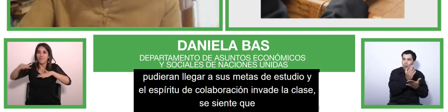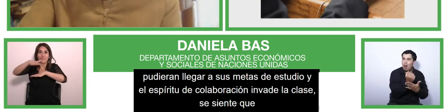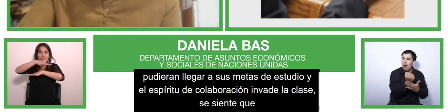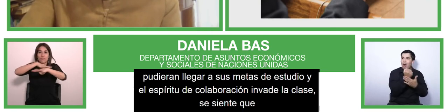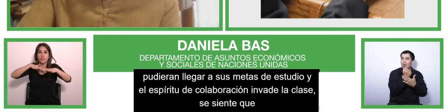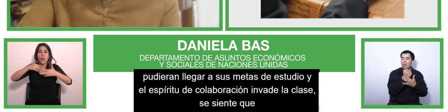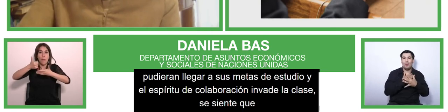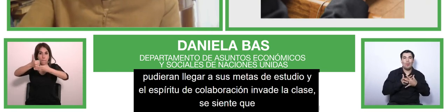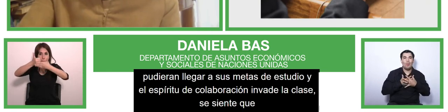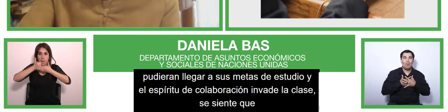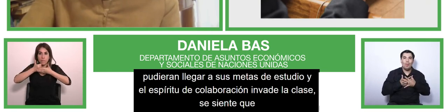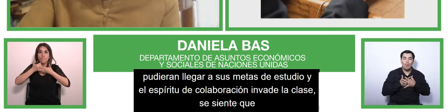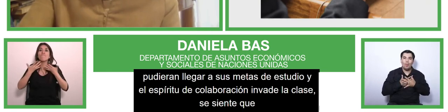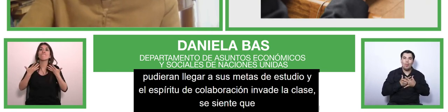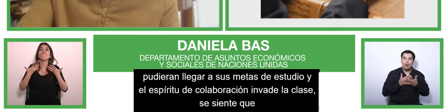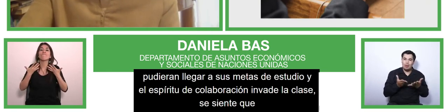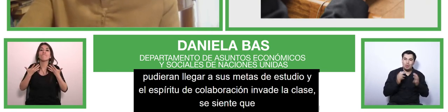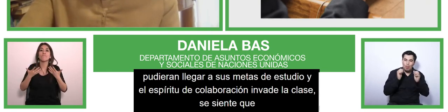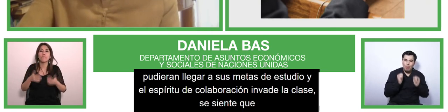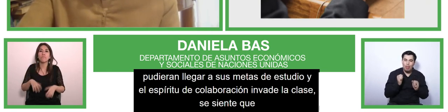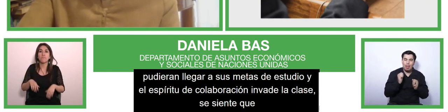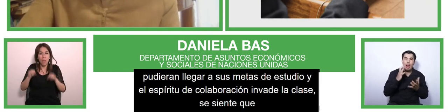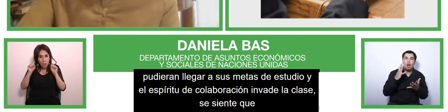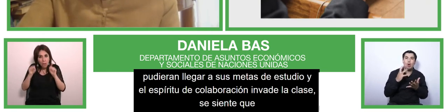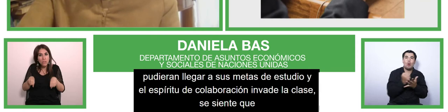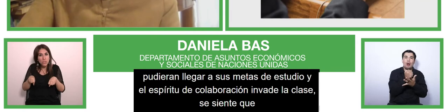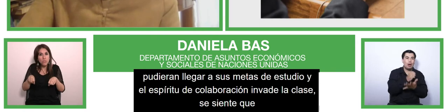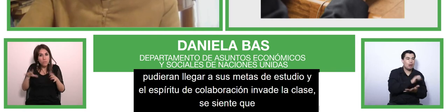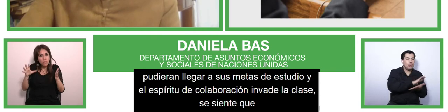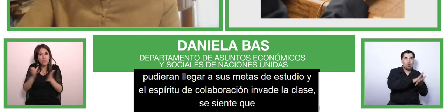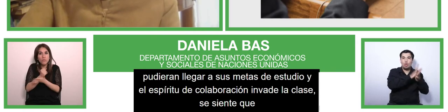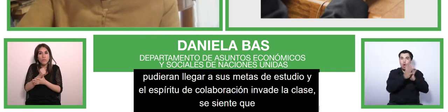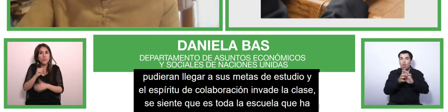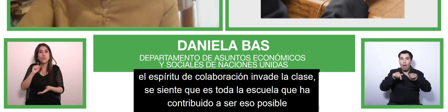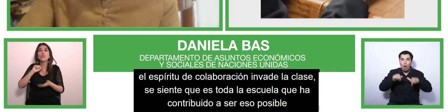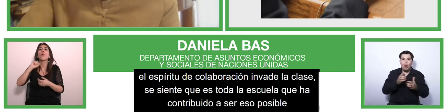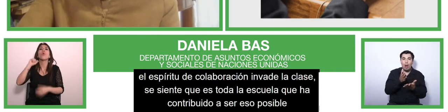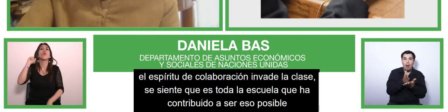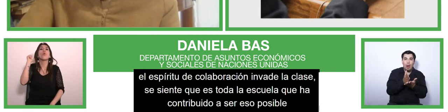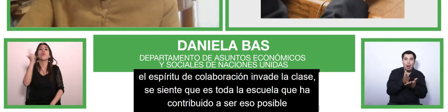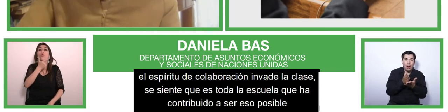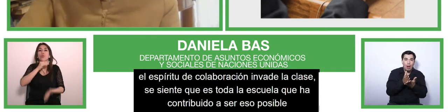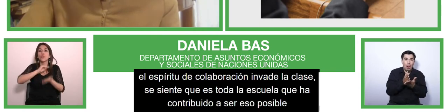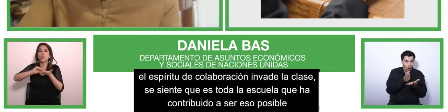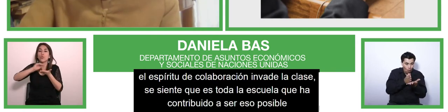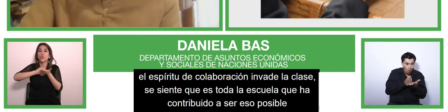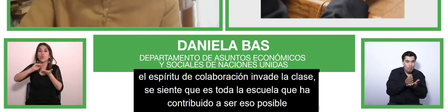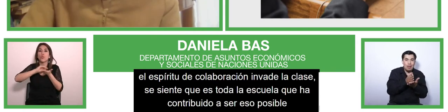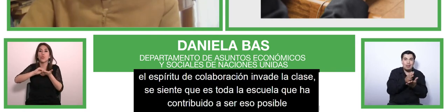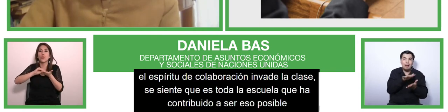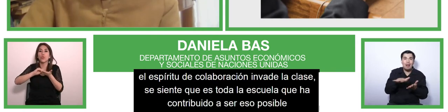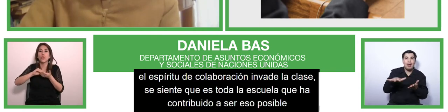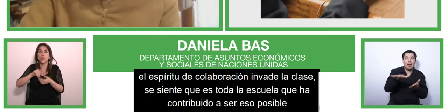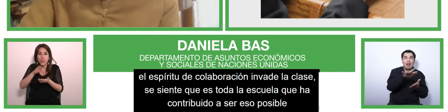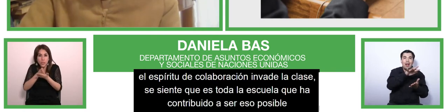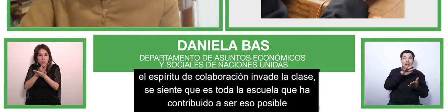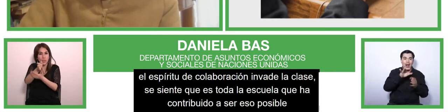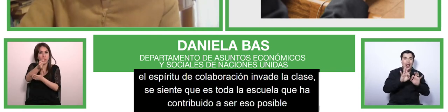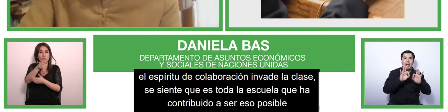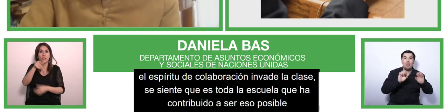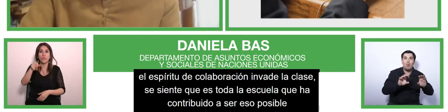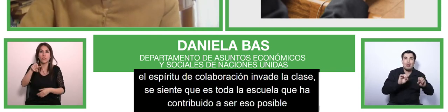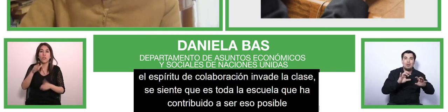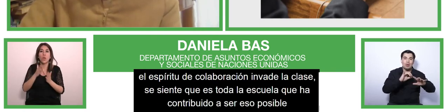the whole school started practicing inclusive education and the children are happy and proud of their accomplishments